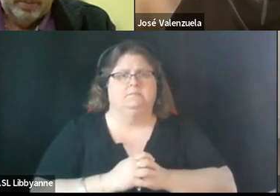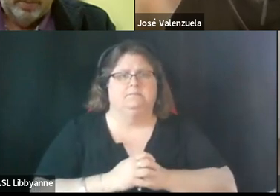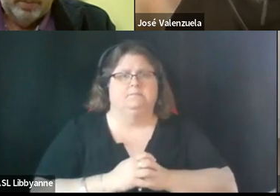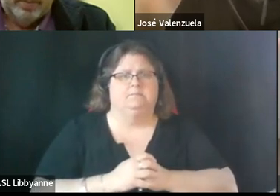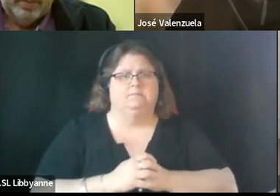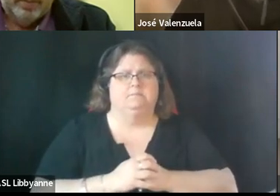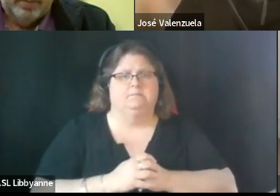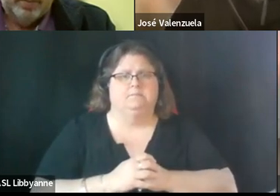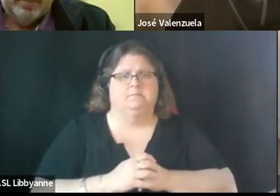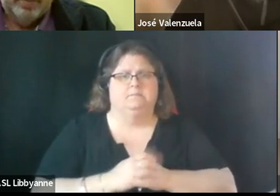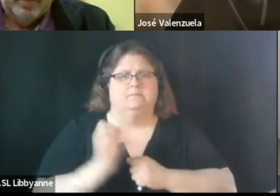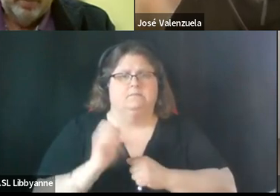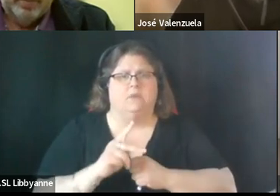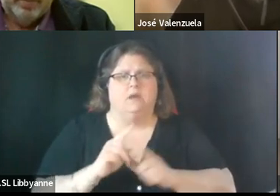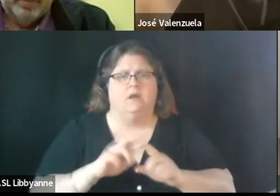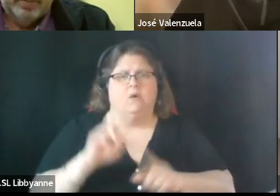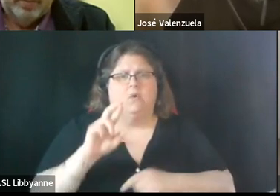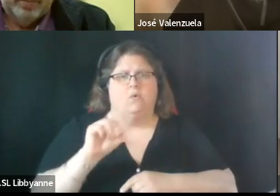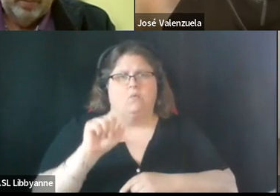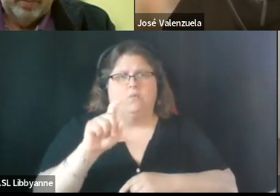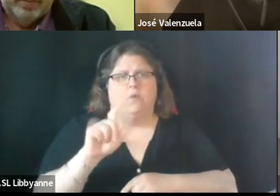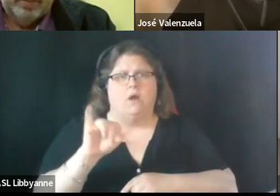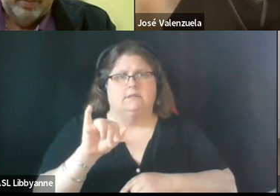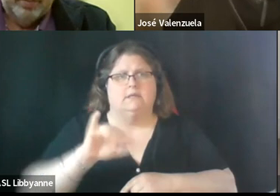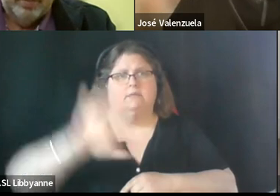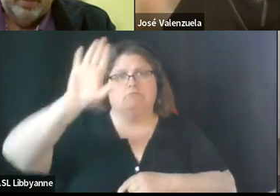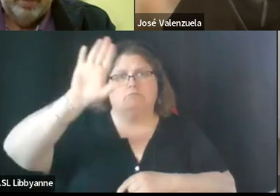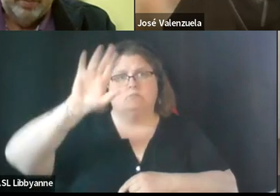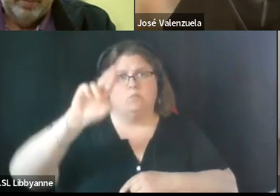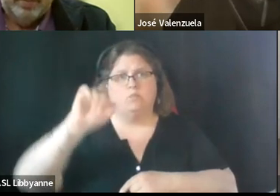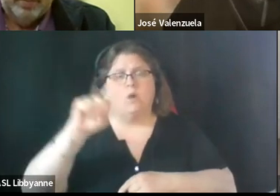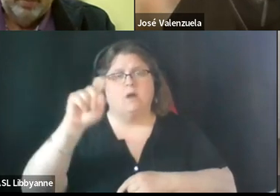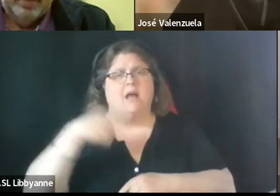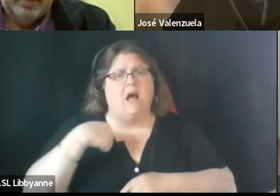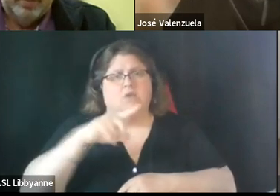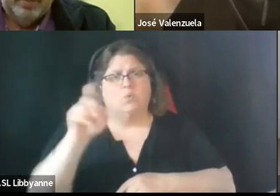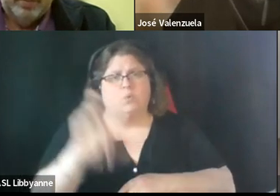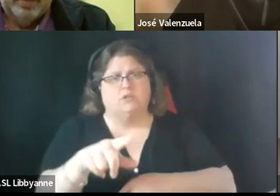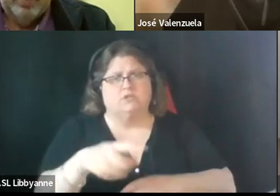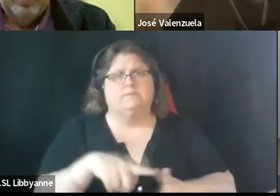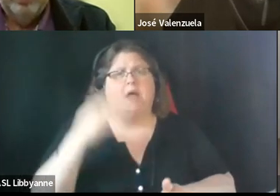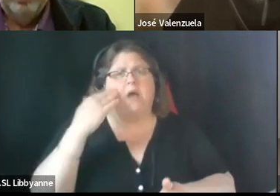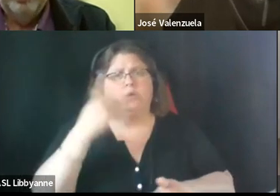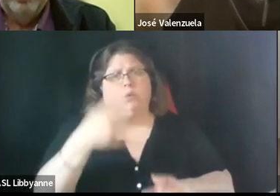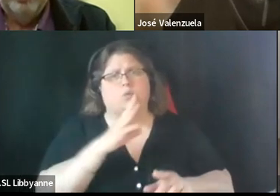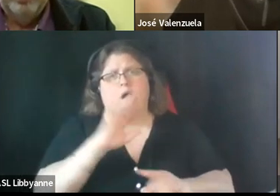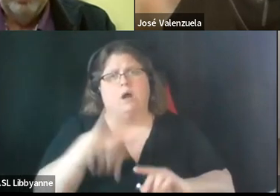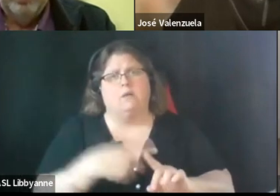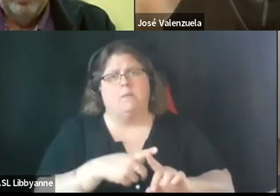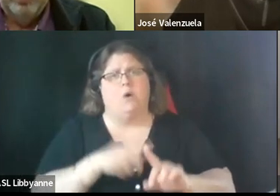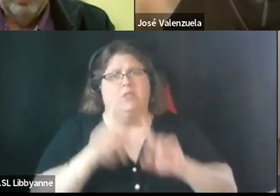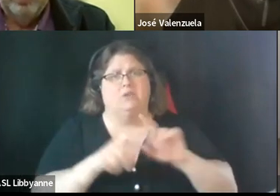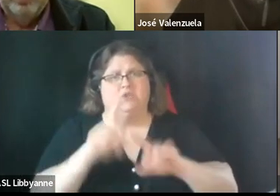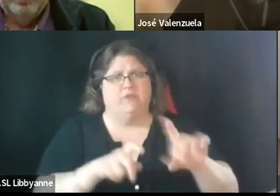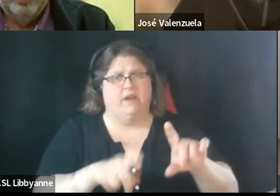okay so you can always have question oh go ahead roxy thank you um i know you you talked about the surveys would be